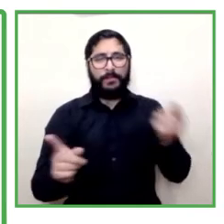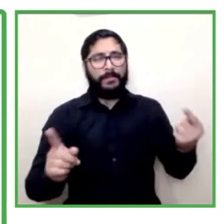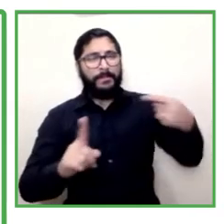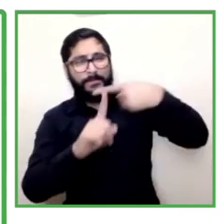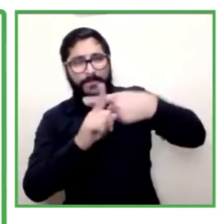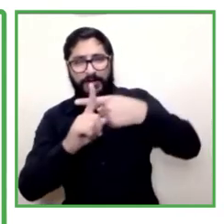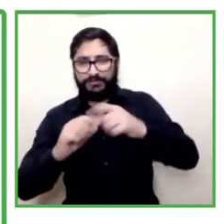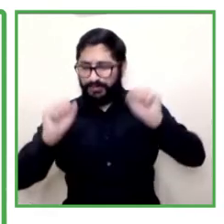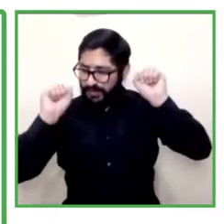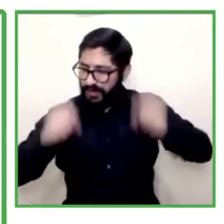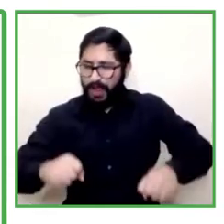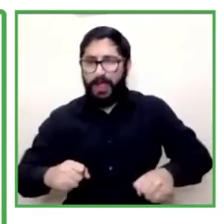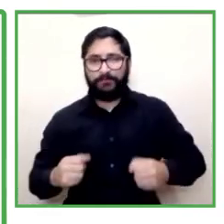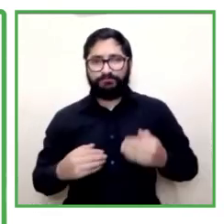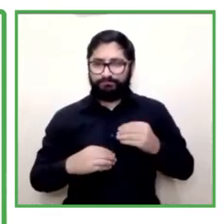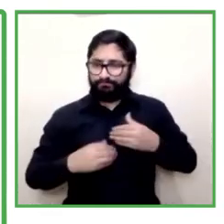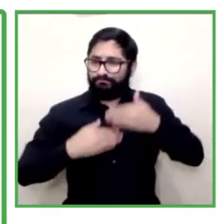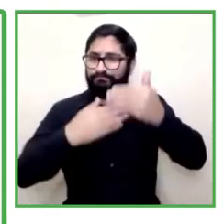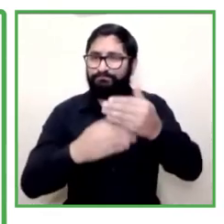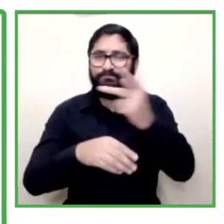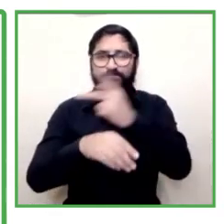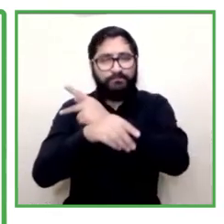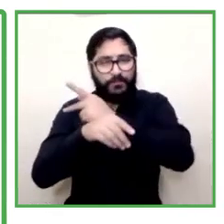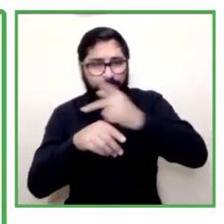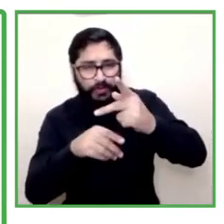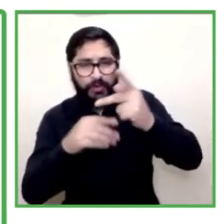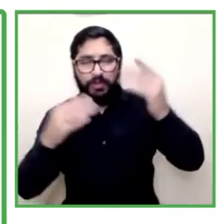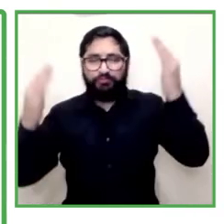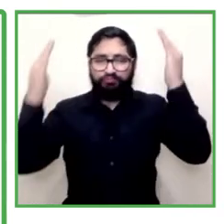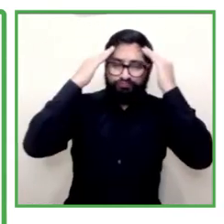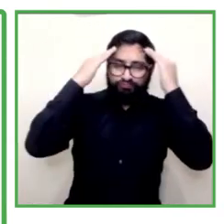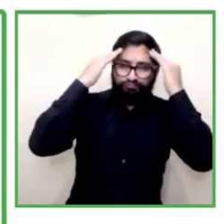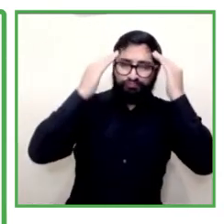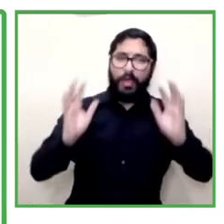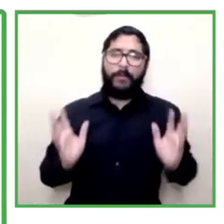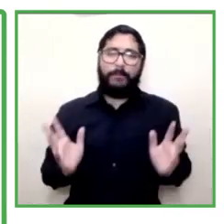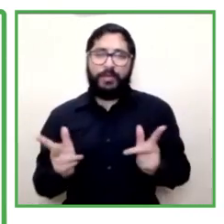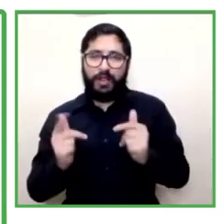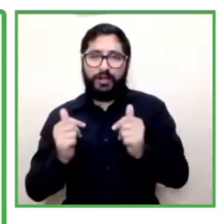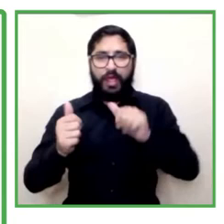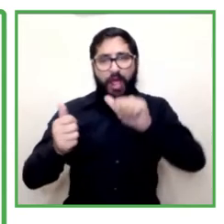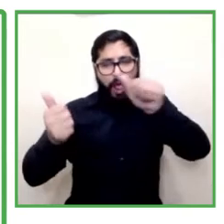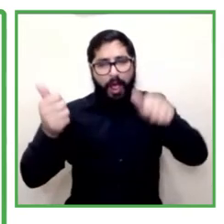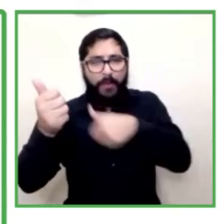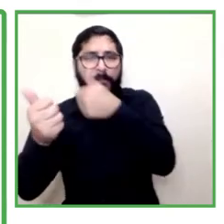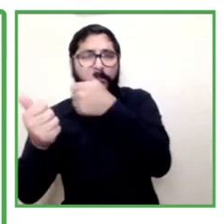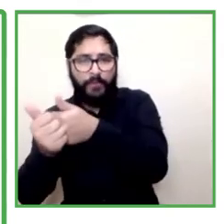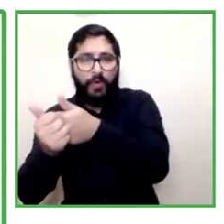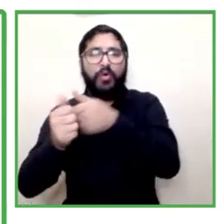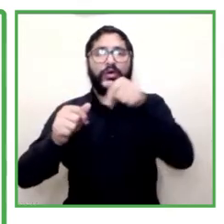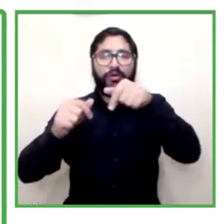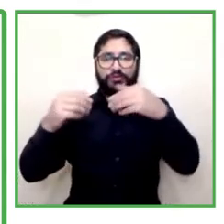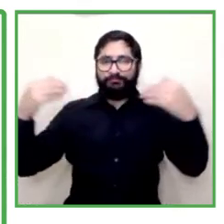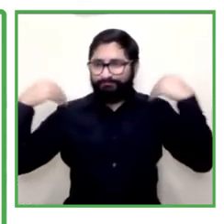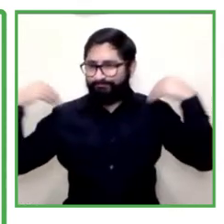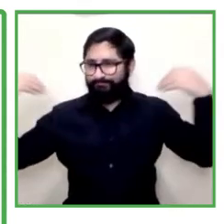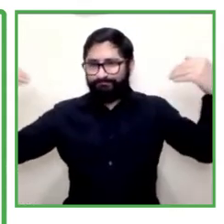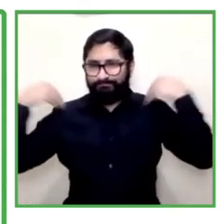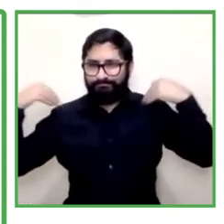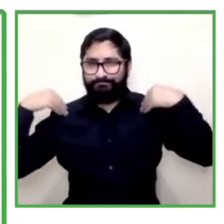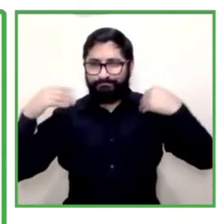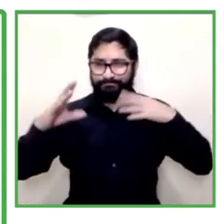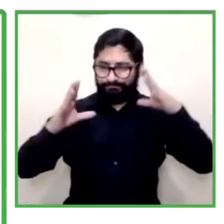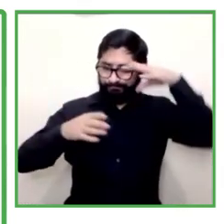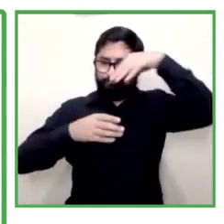opportunities for our former participants and we've accompanied them in the job inclusion